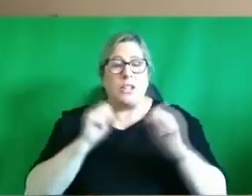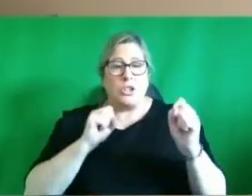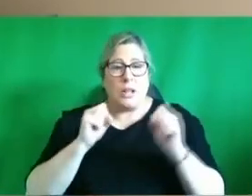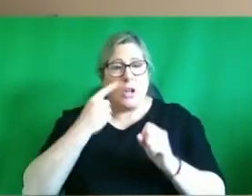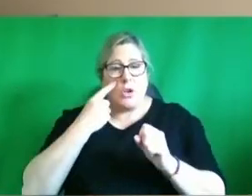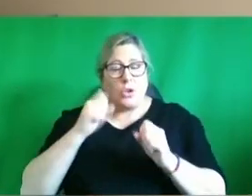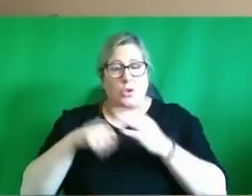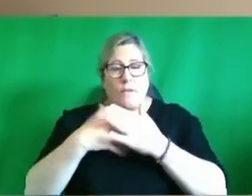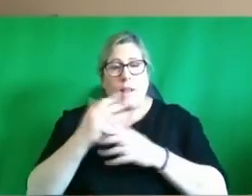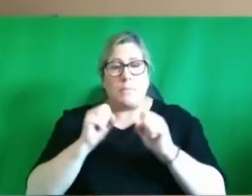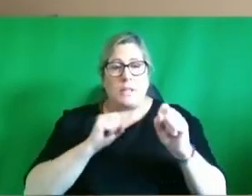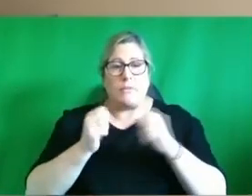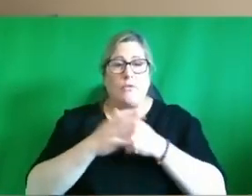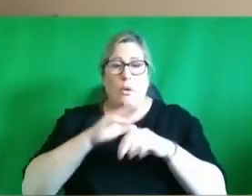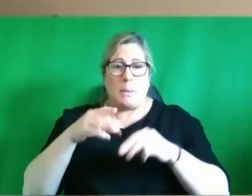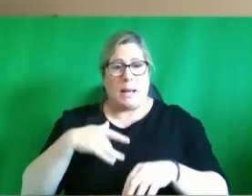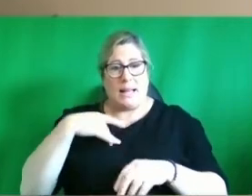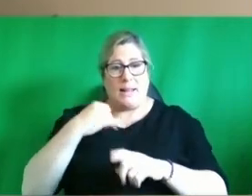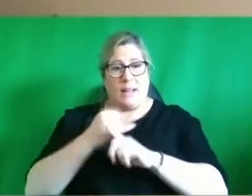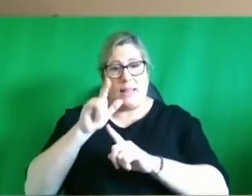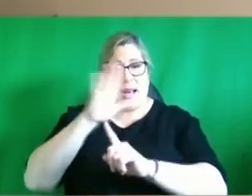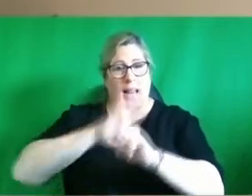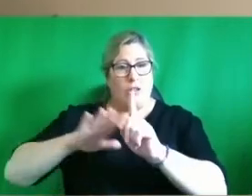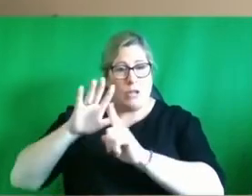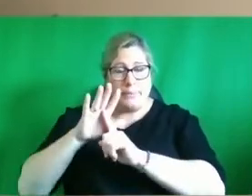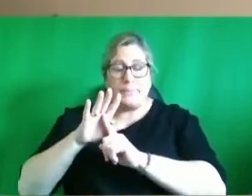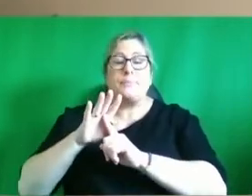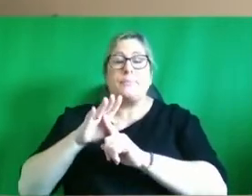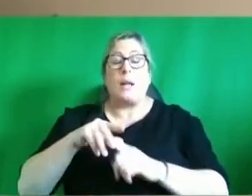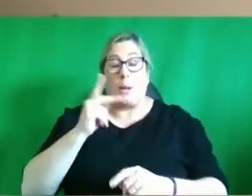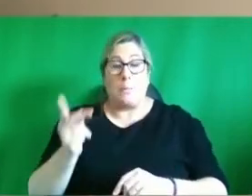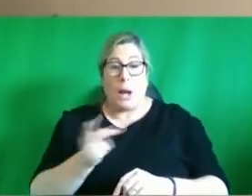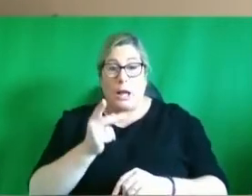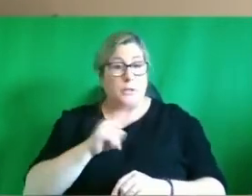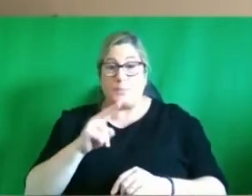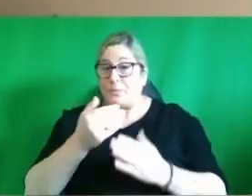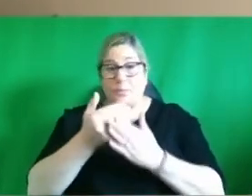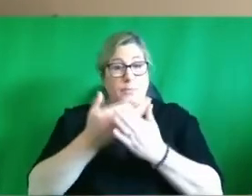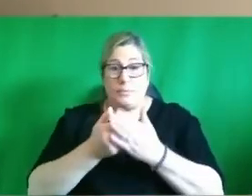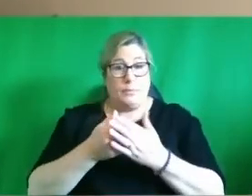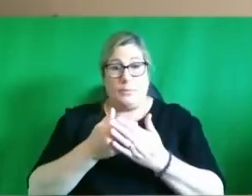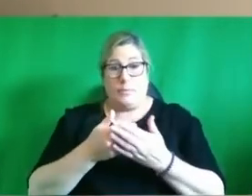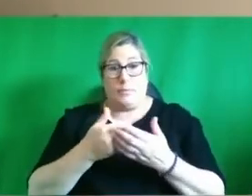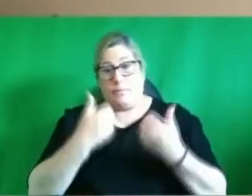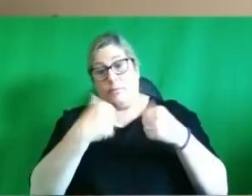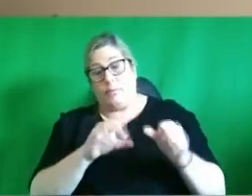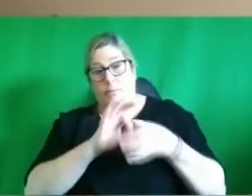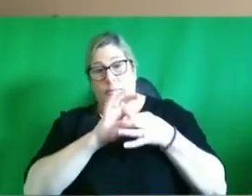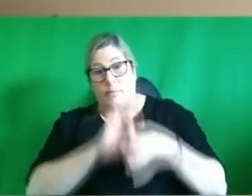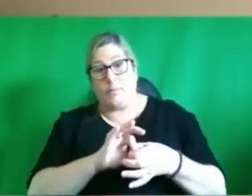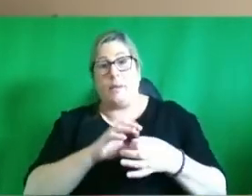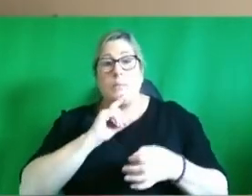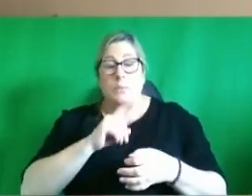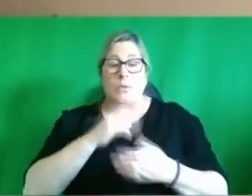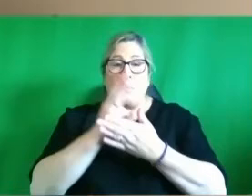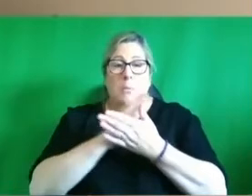for people who live in the border region it's a partnership it's not a legal entity and part of the rationale at the time was that